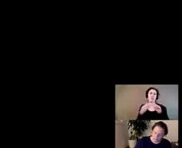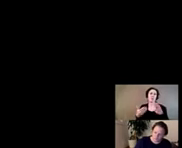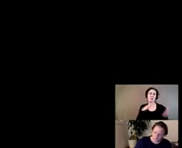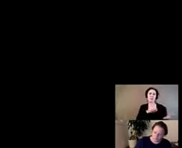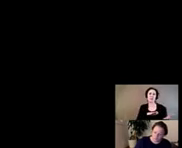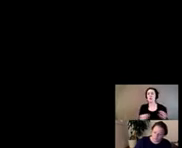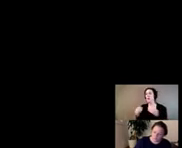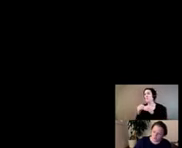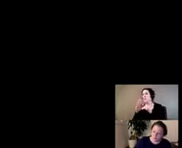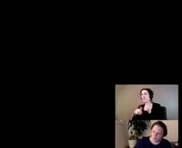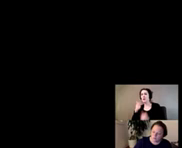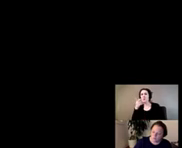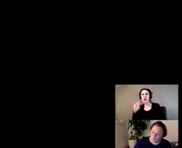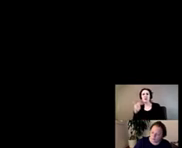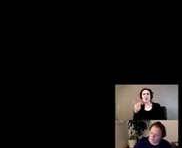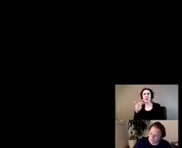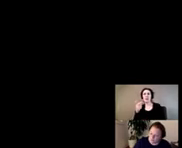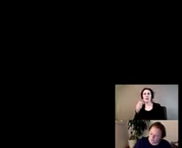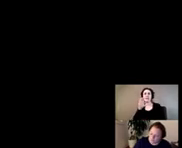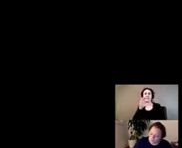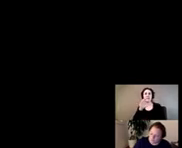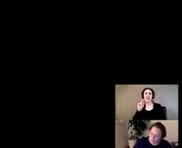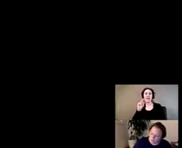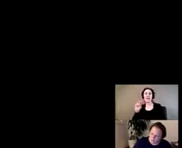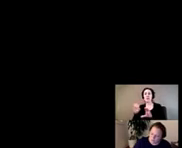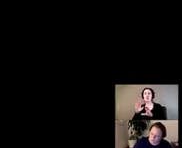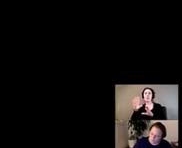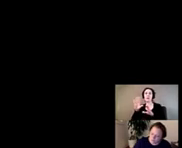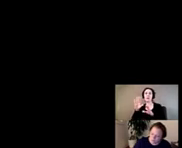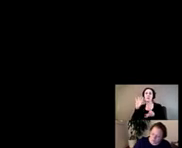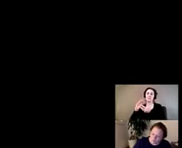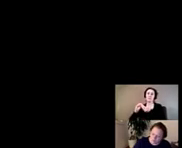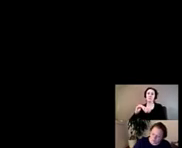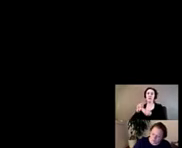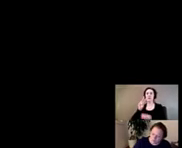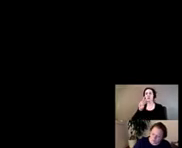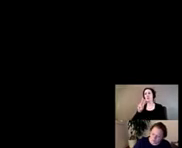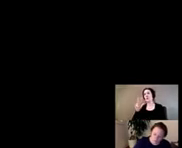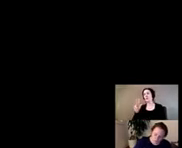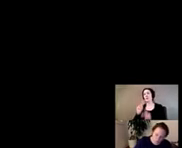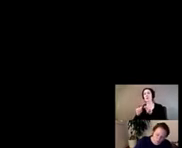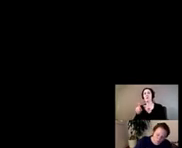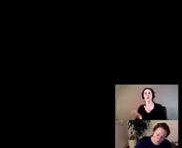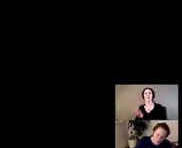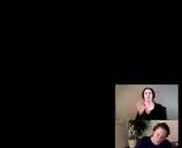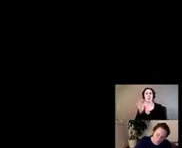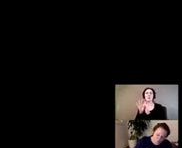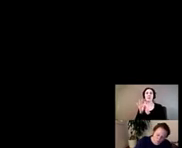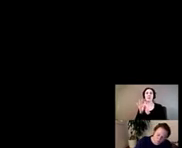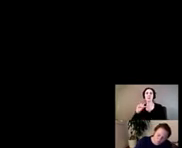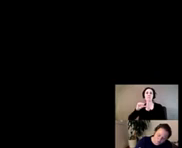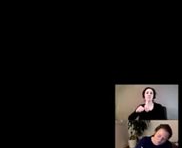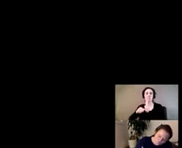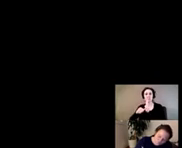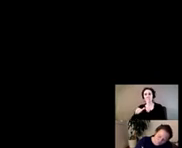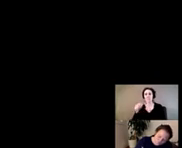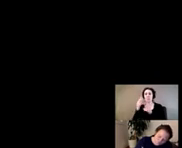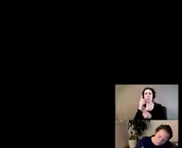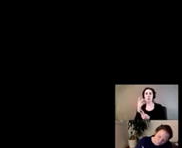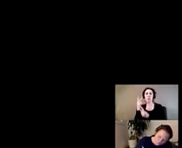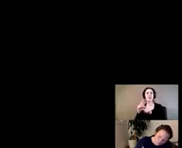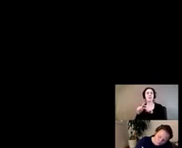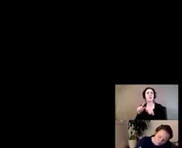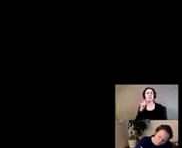more than watching sort of cnn do its roundup of two or three people that they've chosen to um memorialize right but that there is just